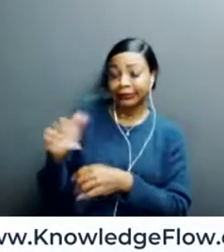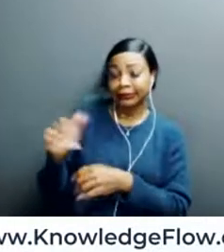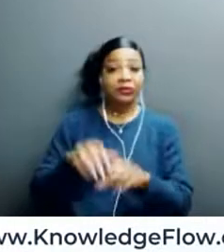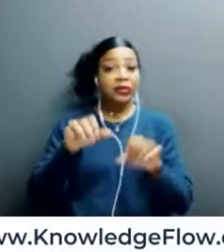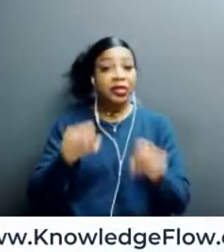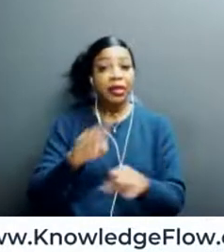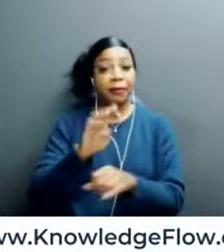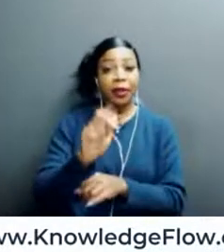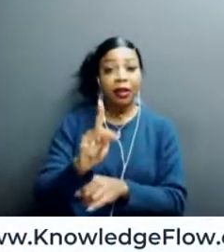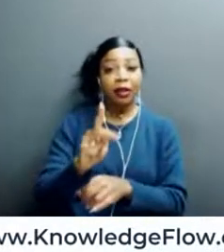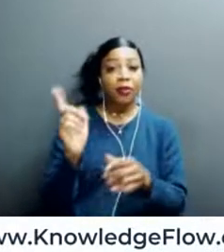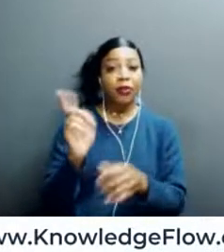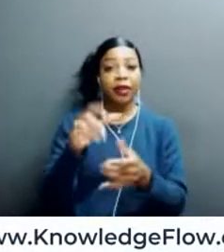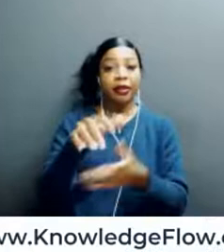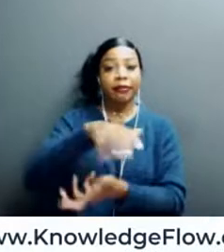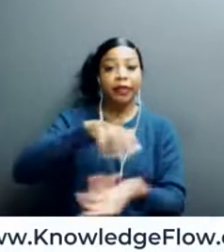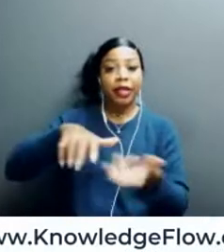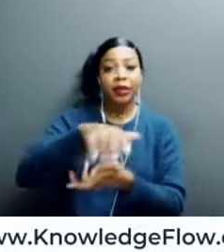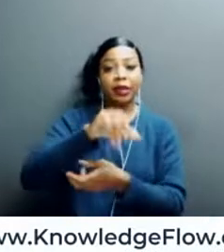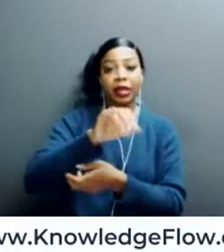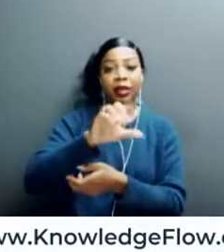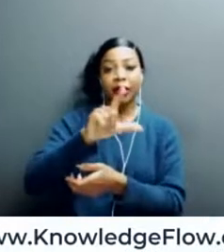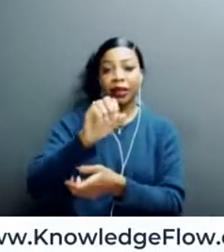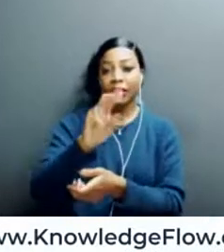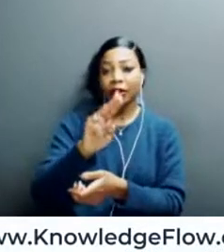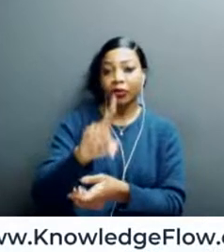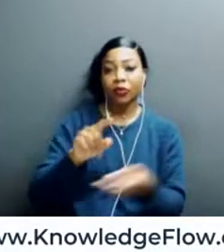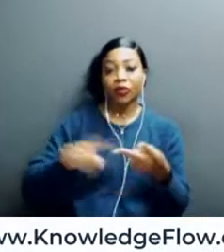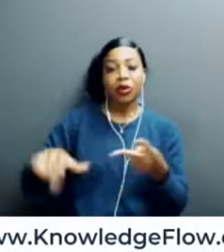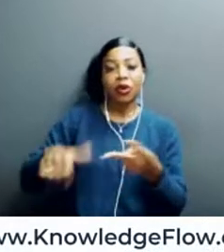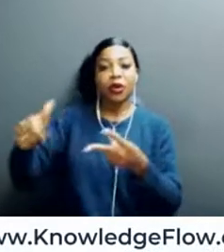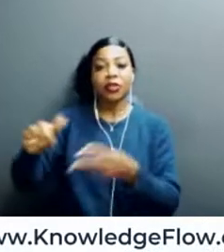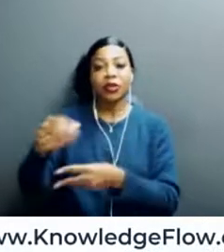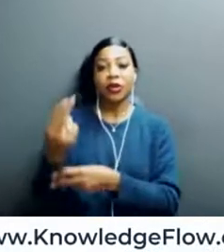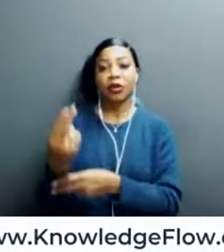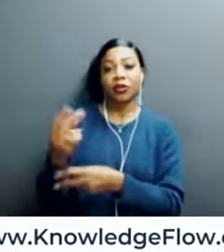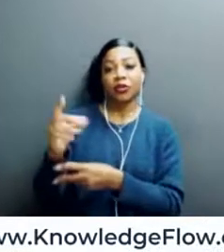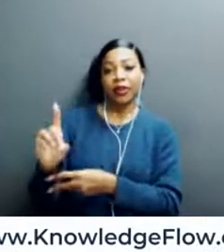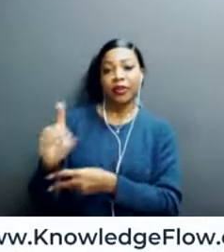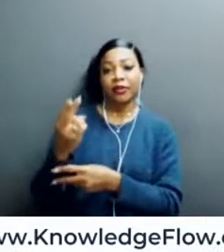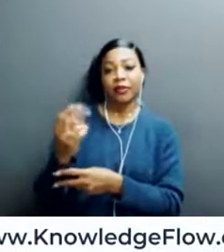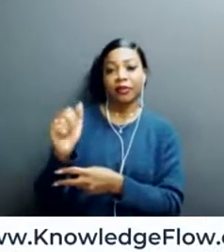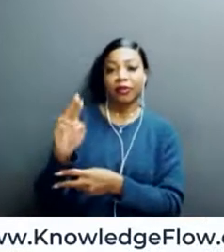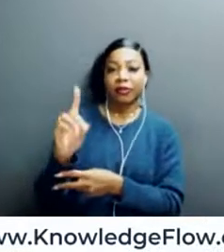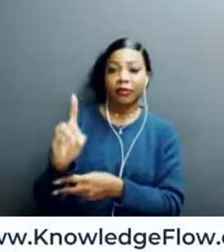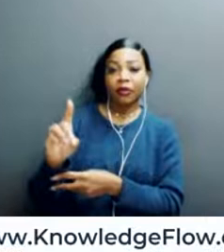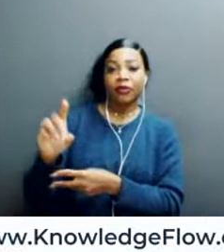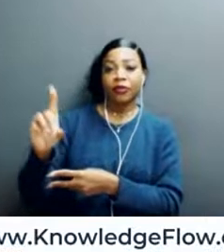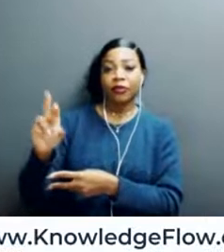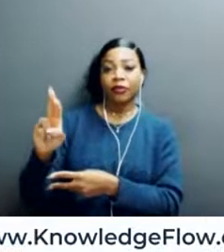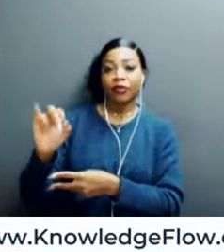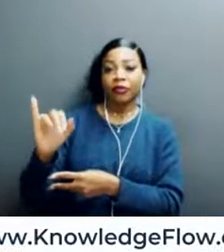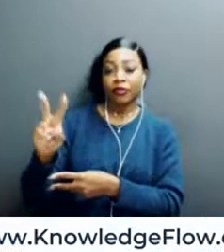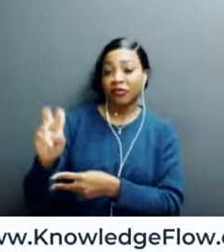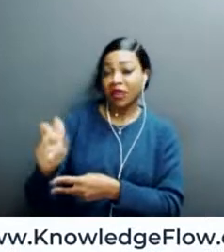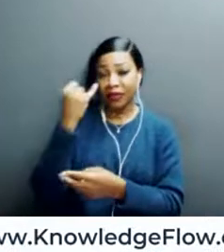the cloud, or you can back up to a local external hard drive. And if you don't know how to do it, just ask a friend or a loved one with that expertise.